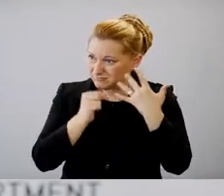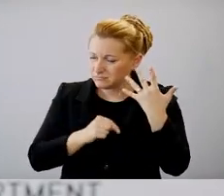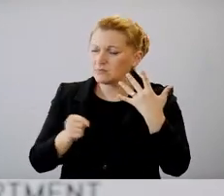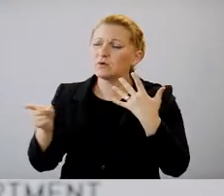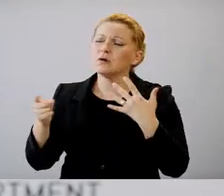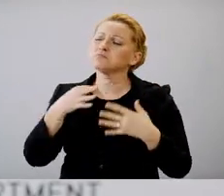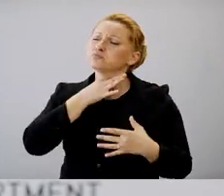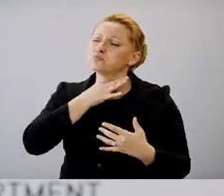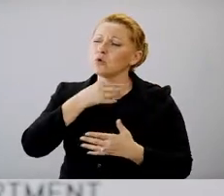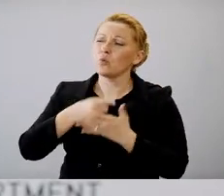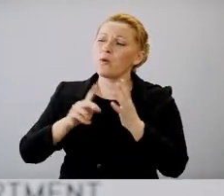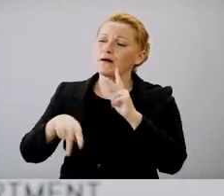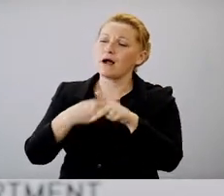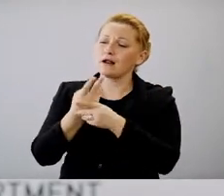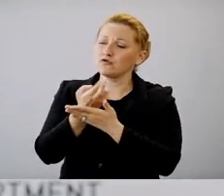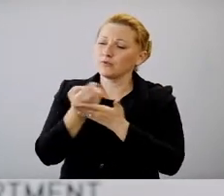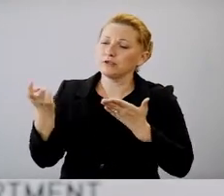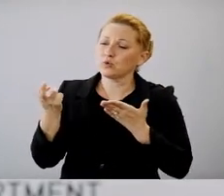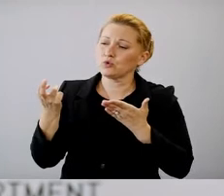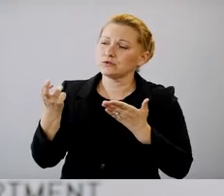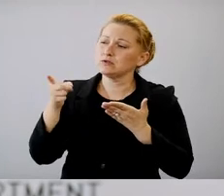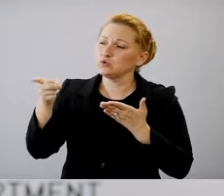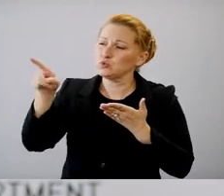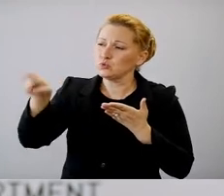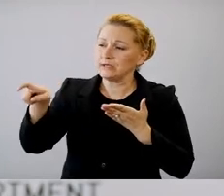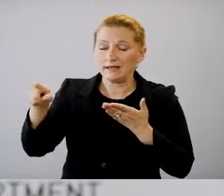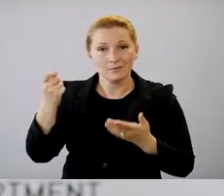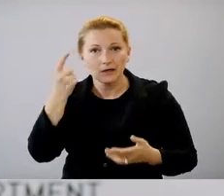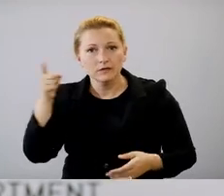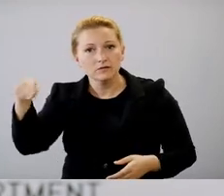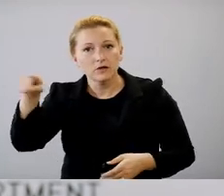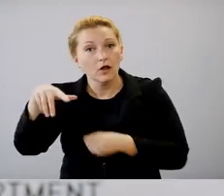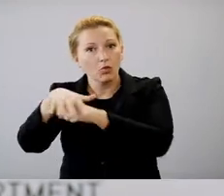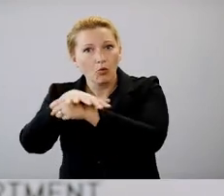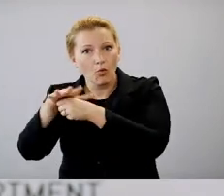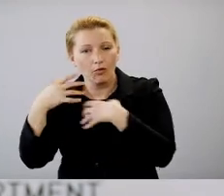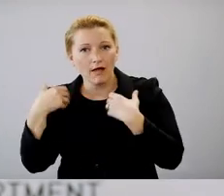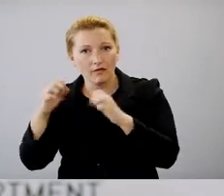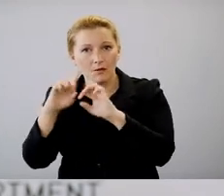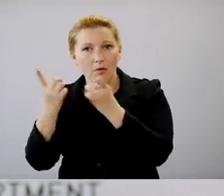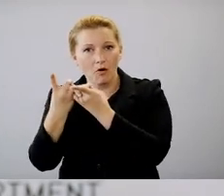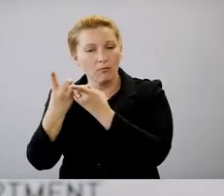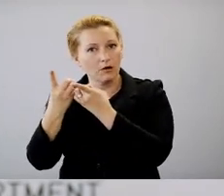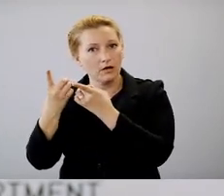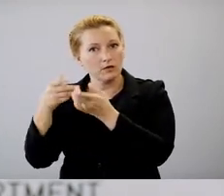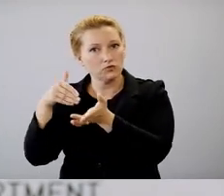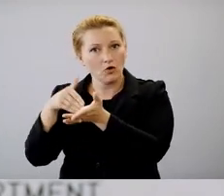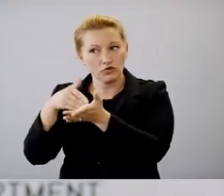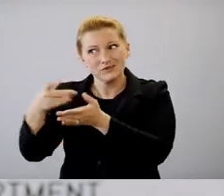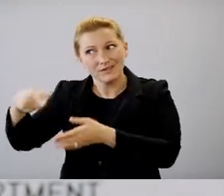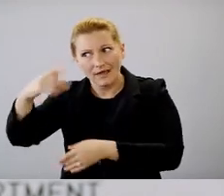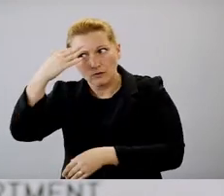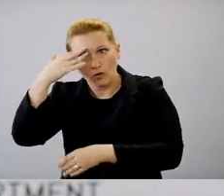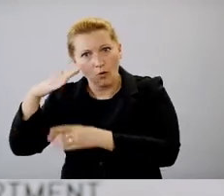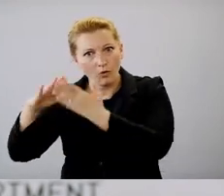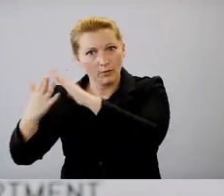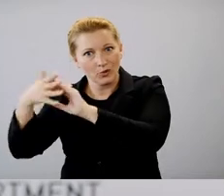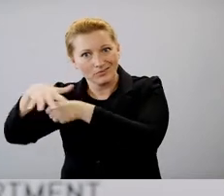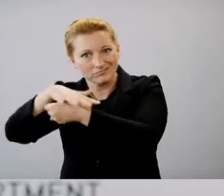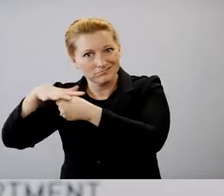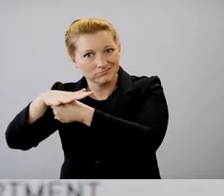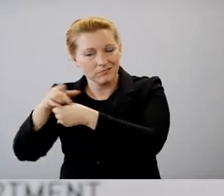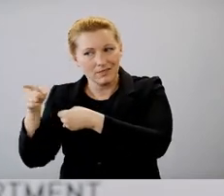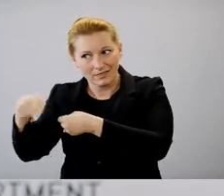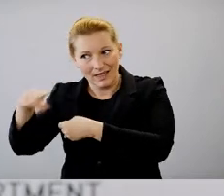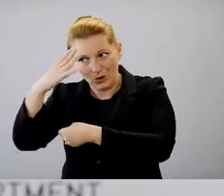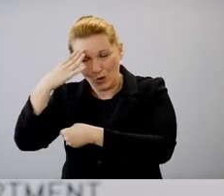need in order to target? Because they're really the boots on the ground and they know those communities, they know what's going to work in those communities. Um, and to offer the